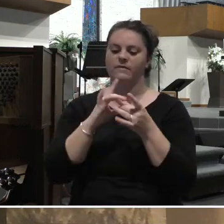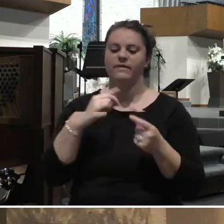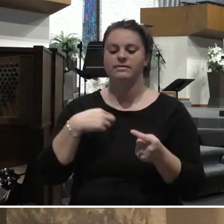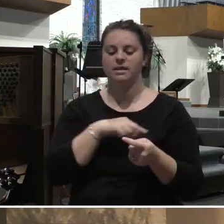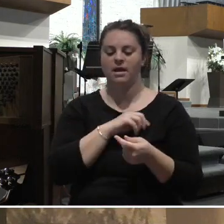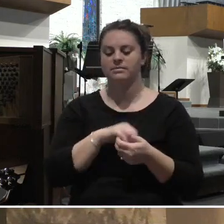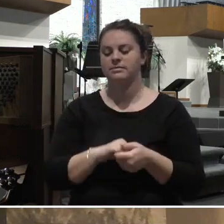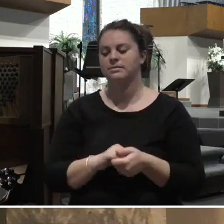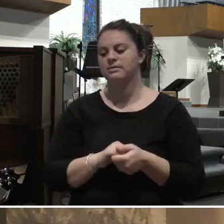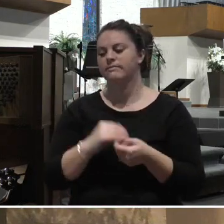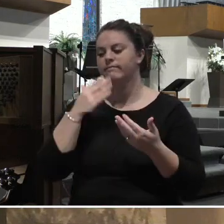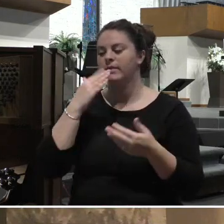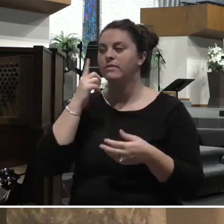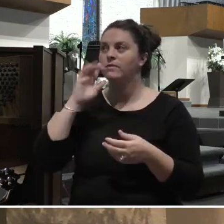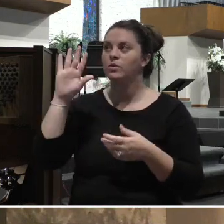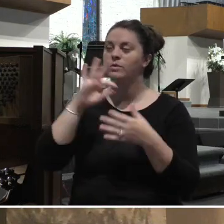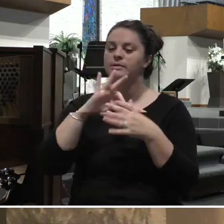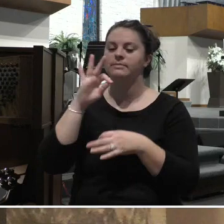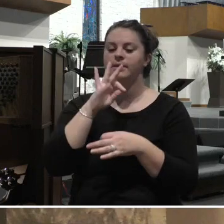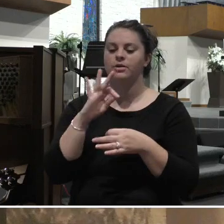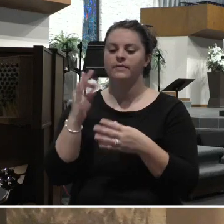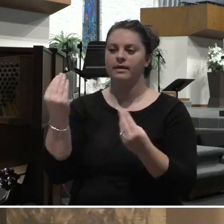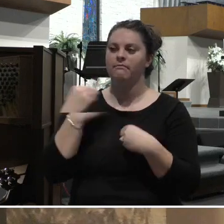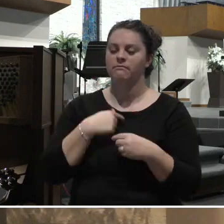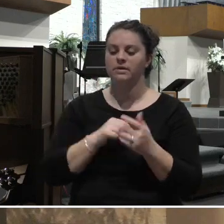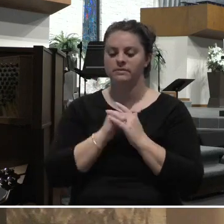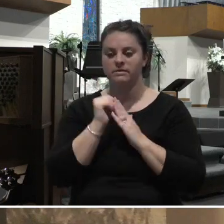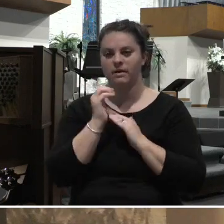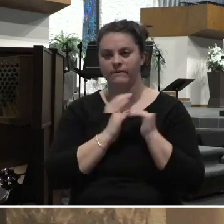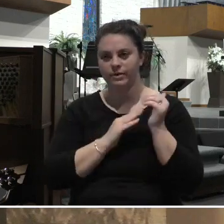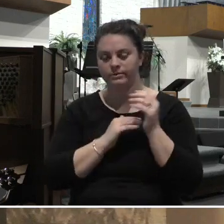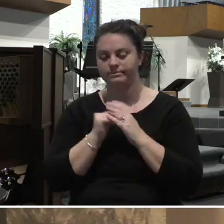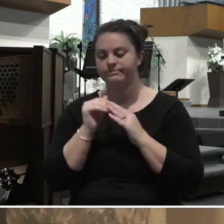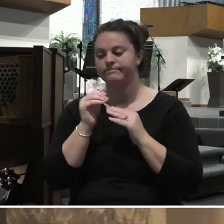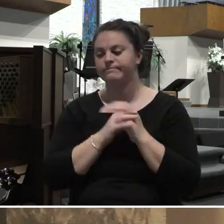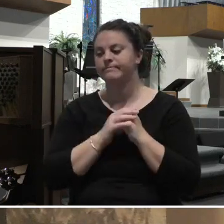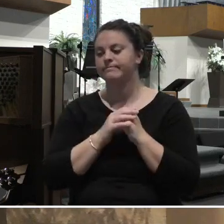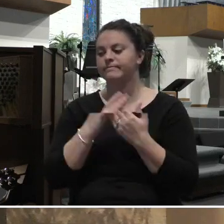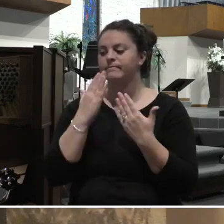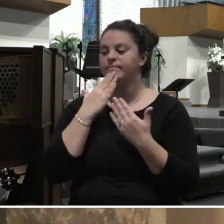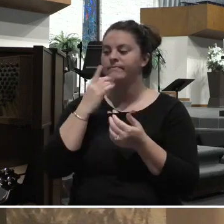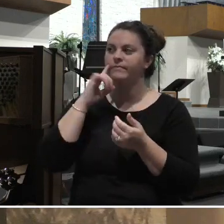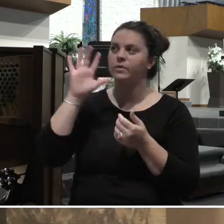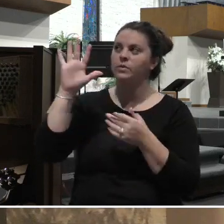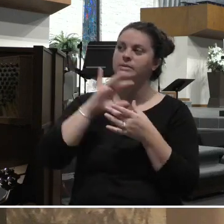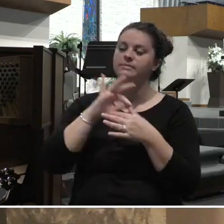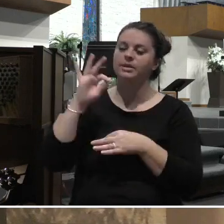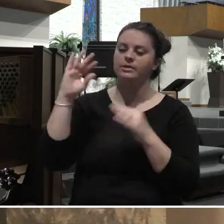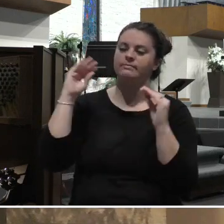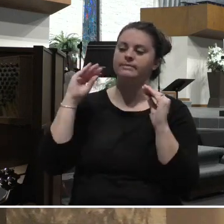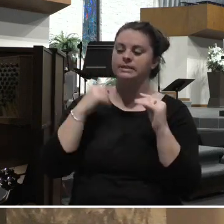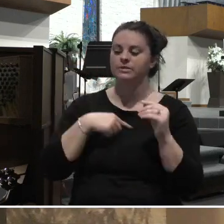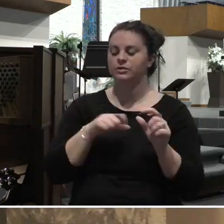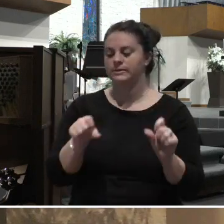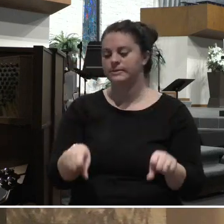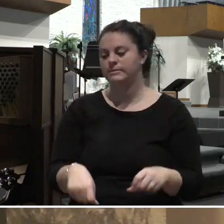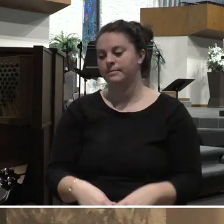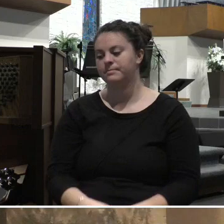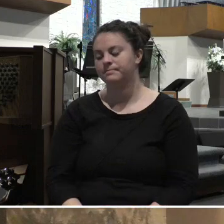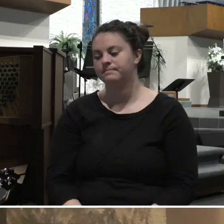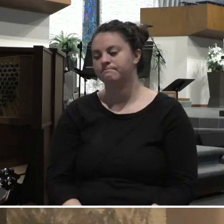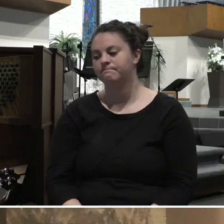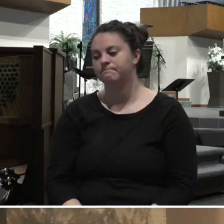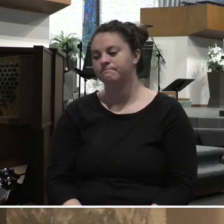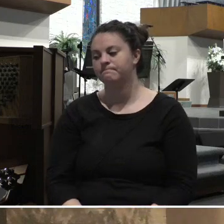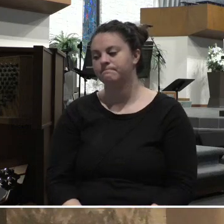Thank you for your Spirit that comforts us. And thank you for your Spirit that teaches us. So,